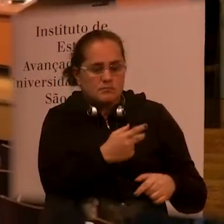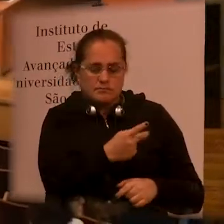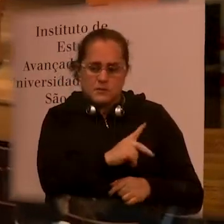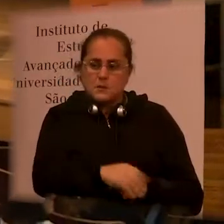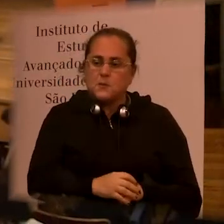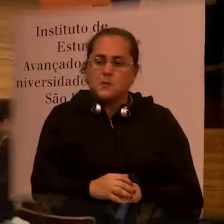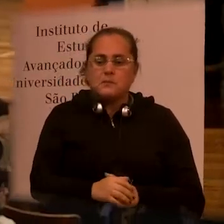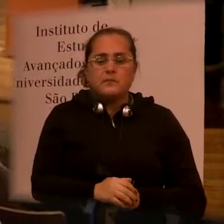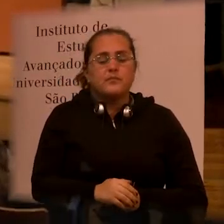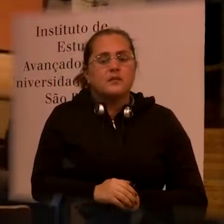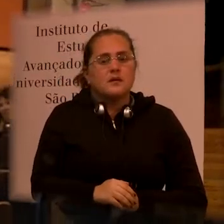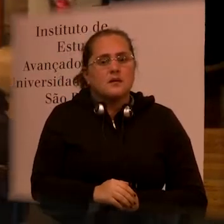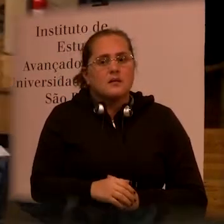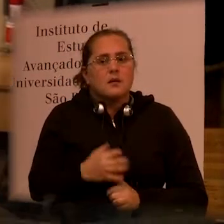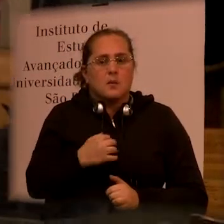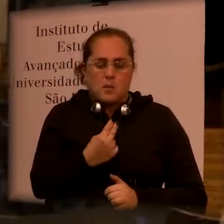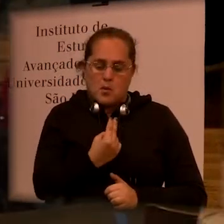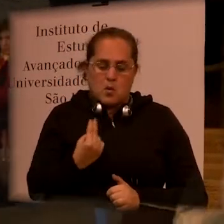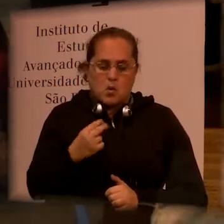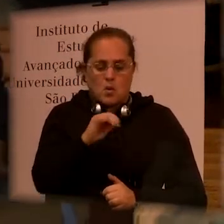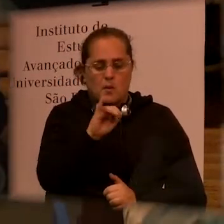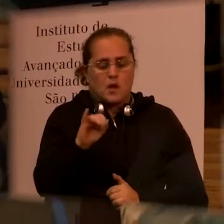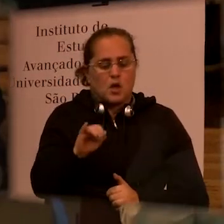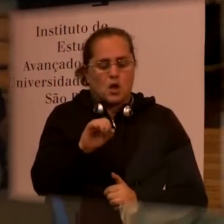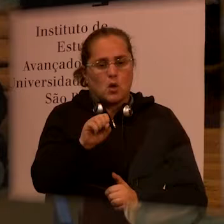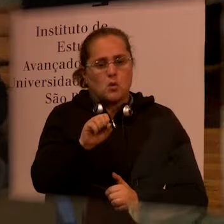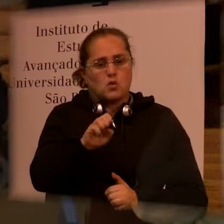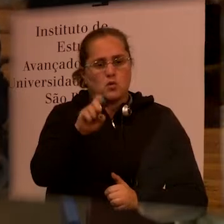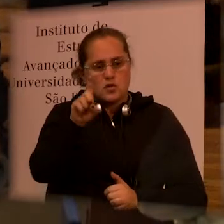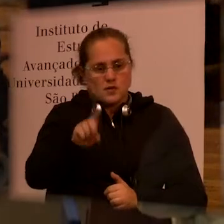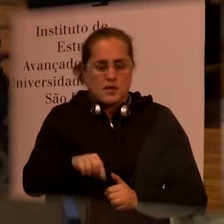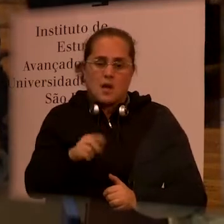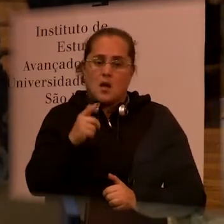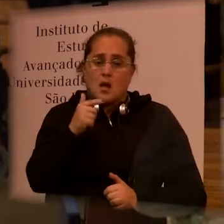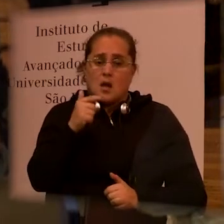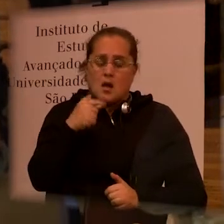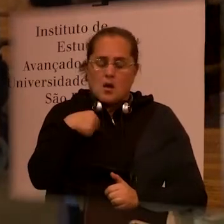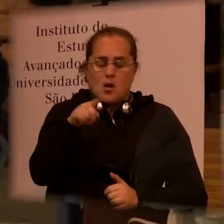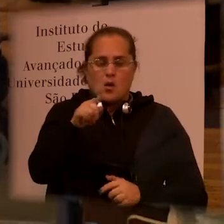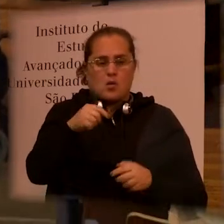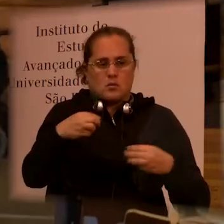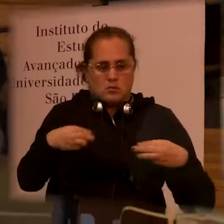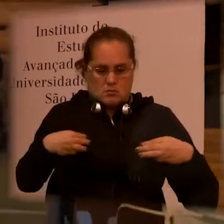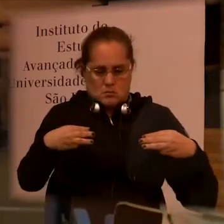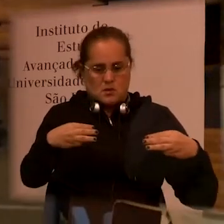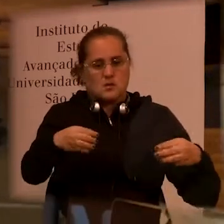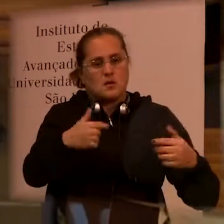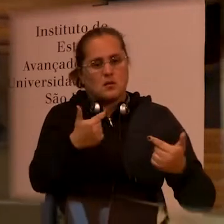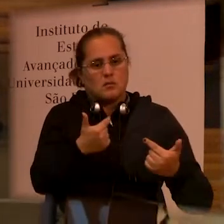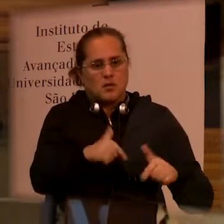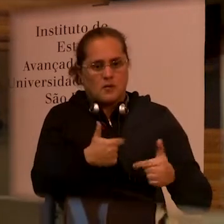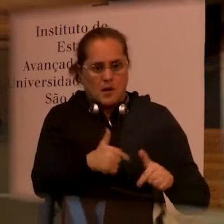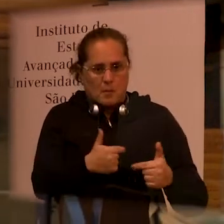for your work. My name is Zaccarlos, I work at the Ministry of